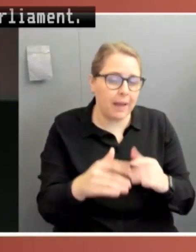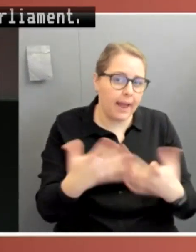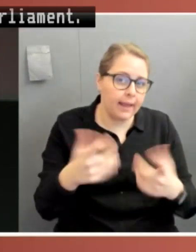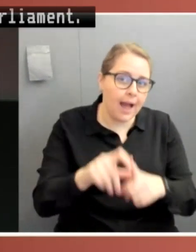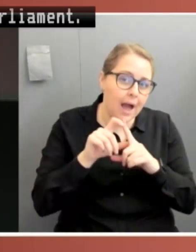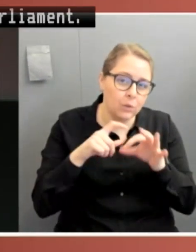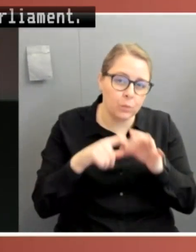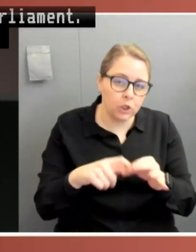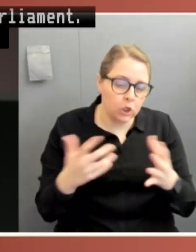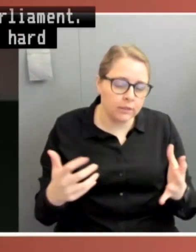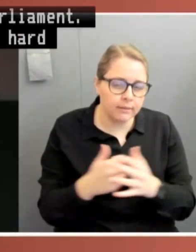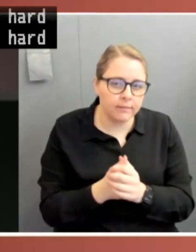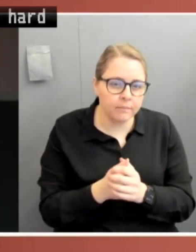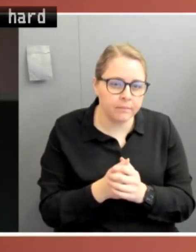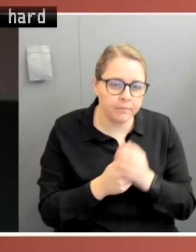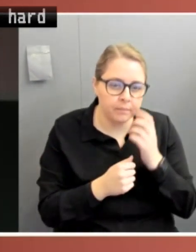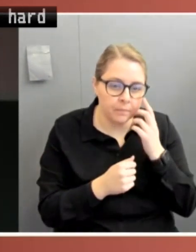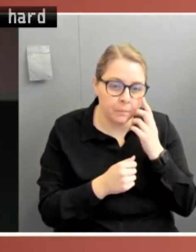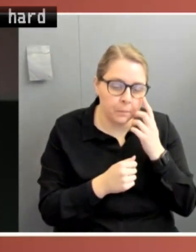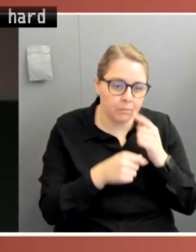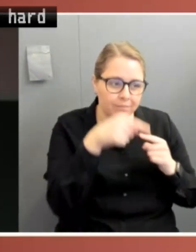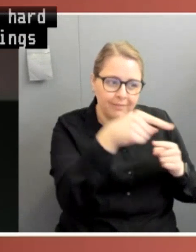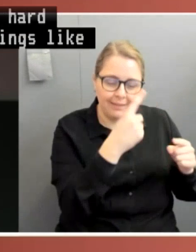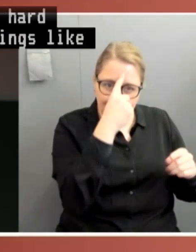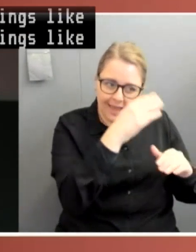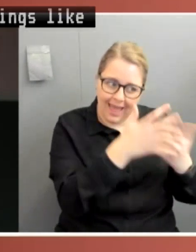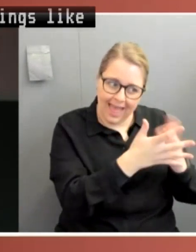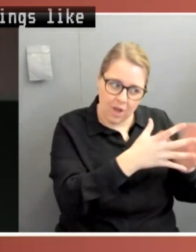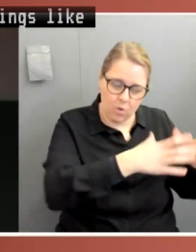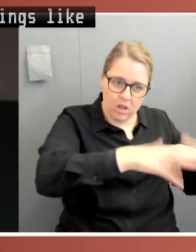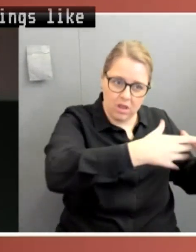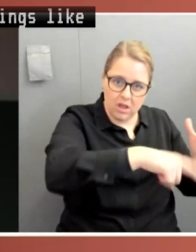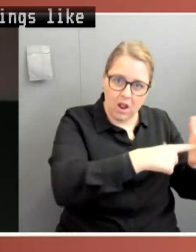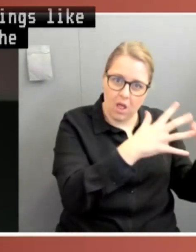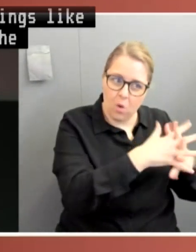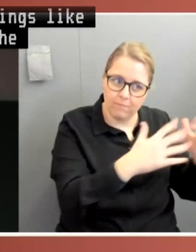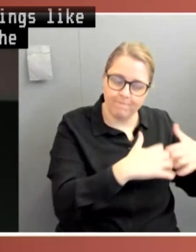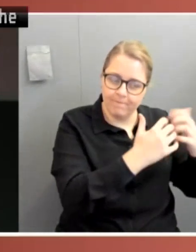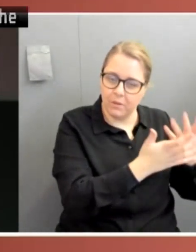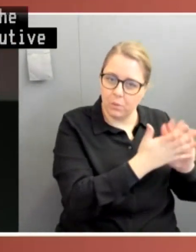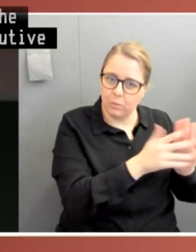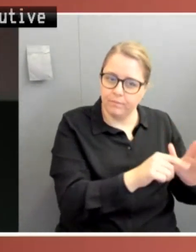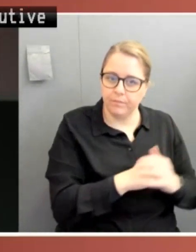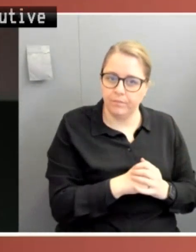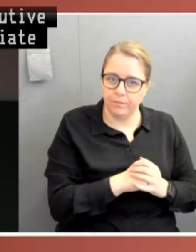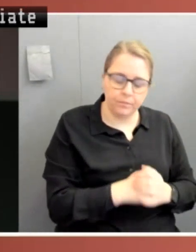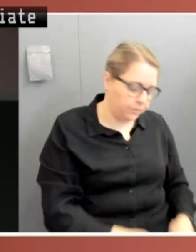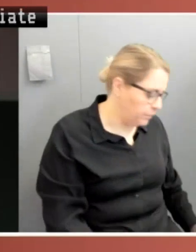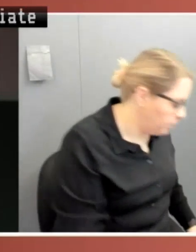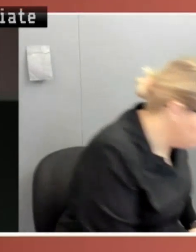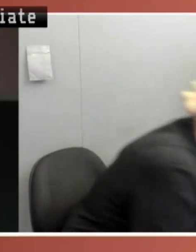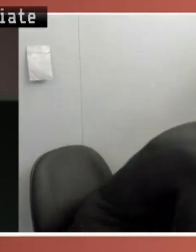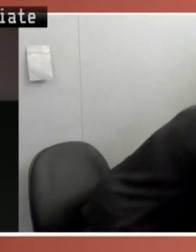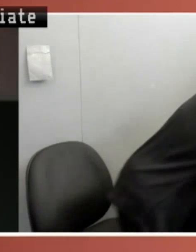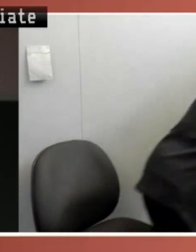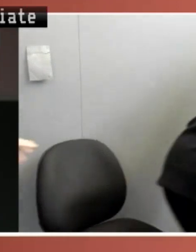preponderance towards executive lawmaking without appropriate scrutiny. We also need to be putting into place rules that